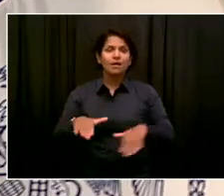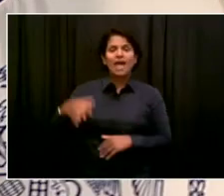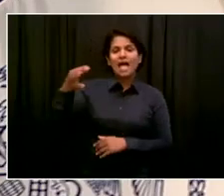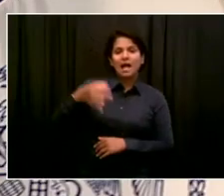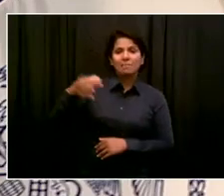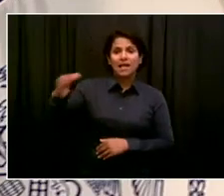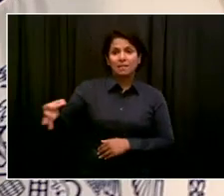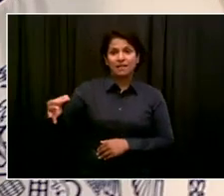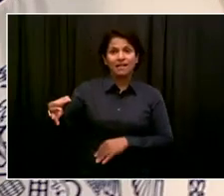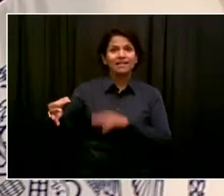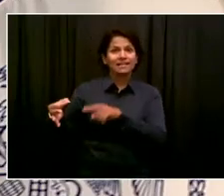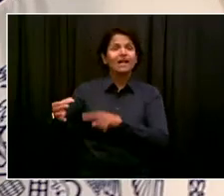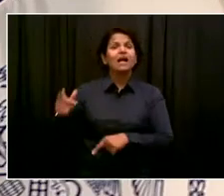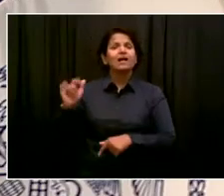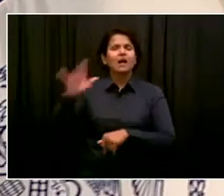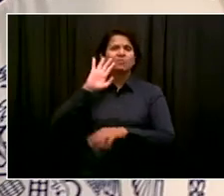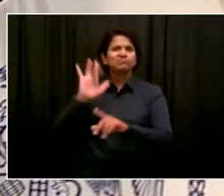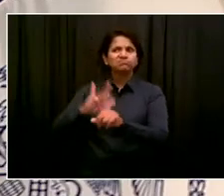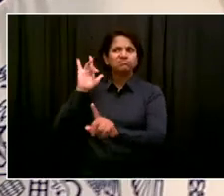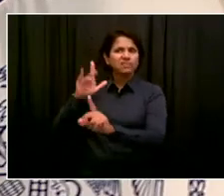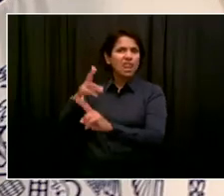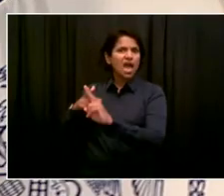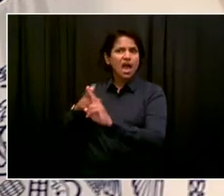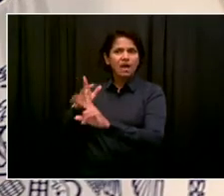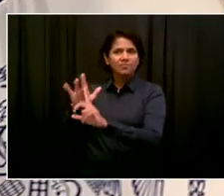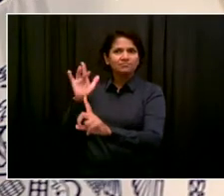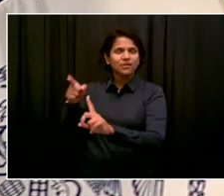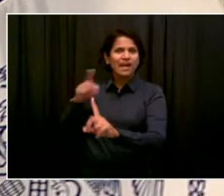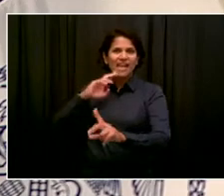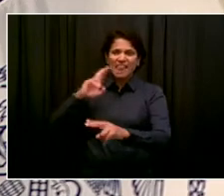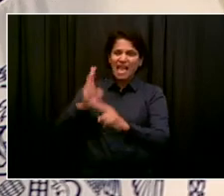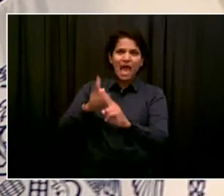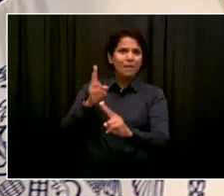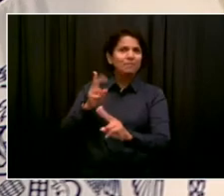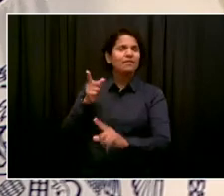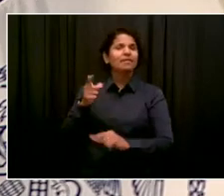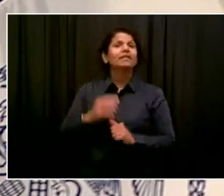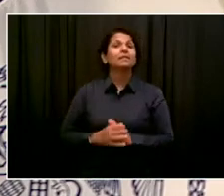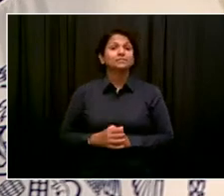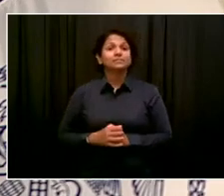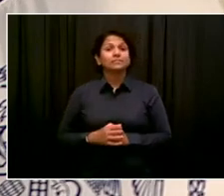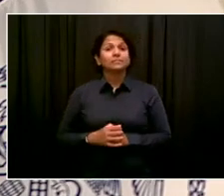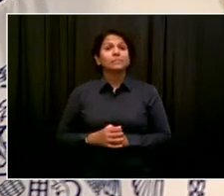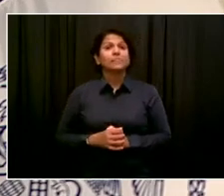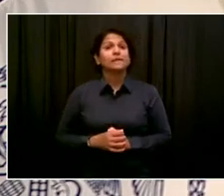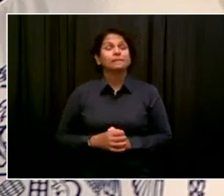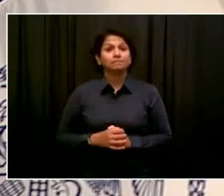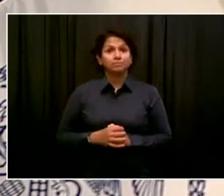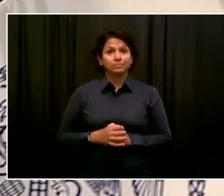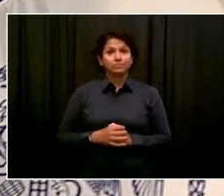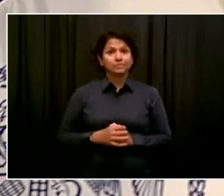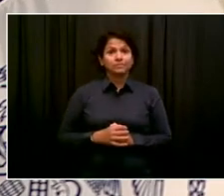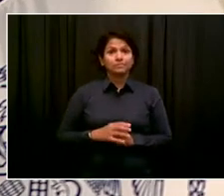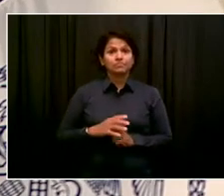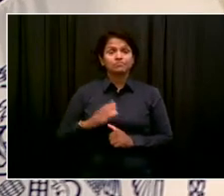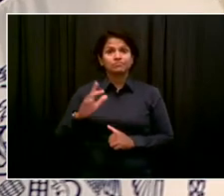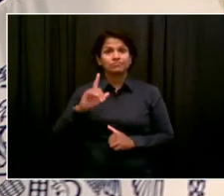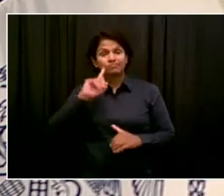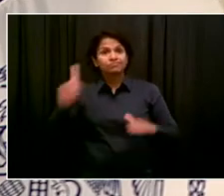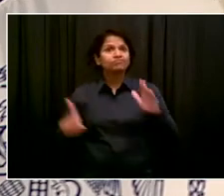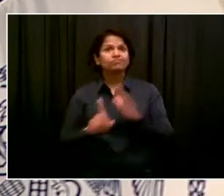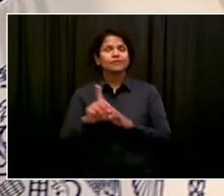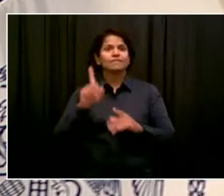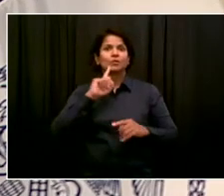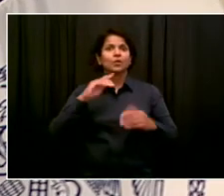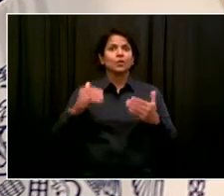himself and part of the amazing ensemble that changed the face of music, the Wu-Tang Clan. It is a